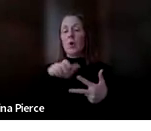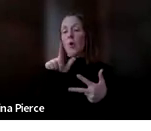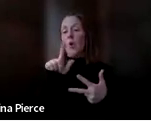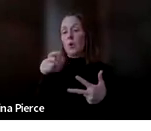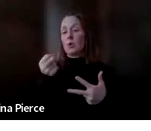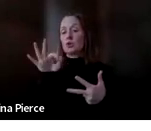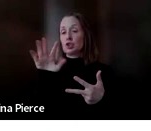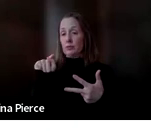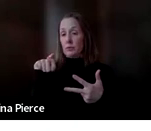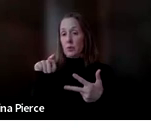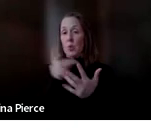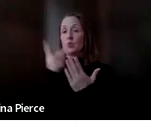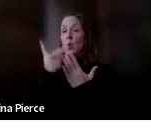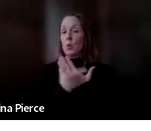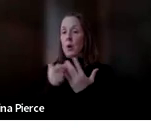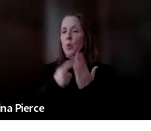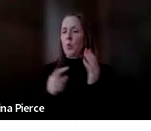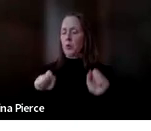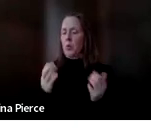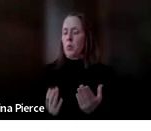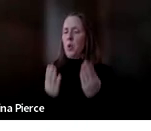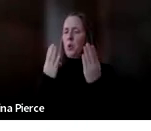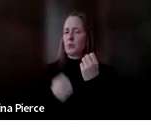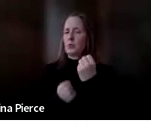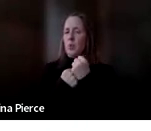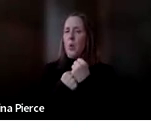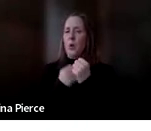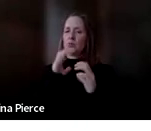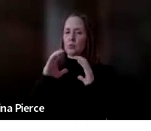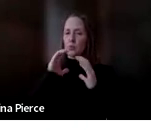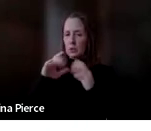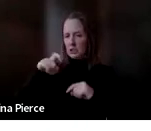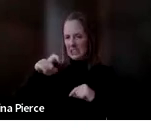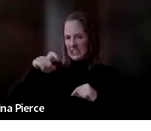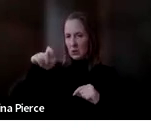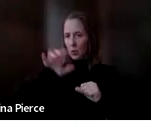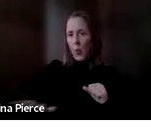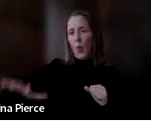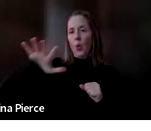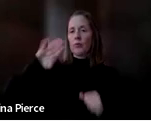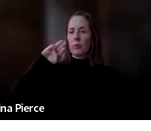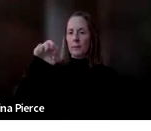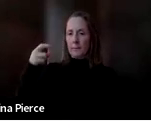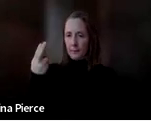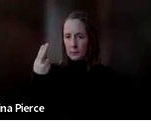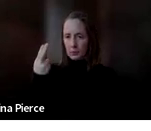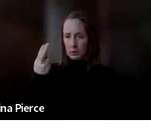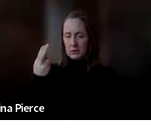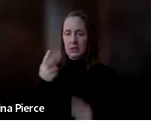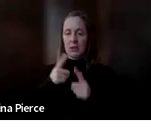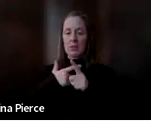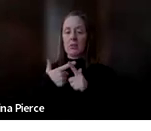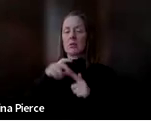things that they can offer to support people with their communication needs throughout the state. And then Stephanie is going to take